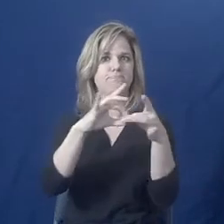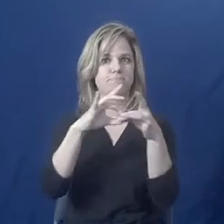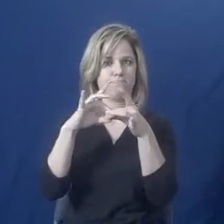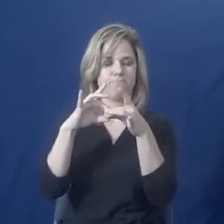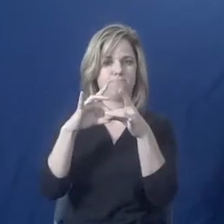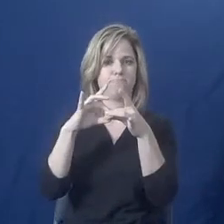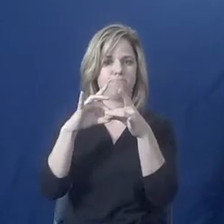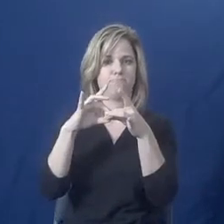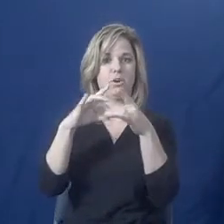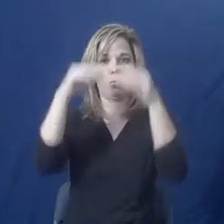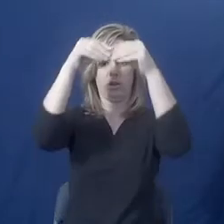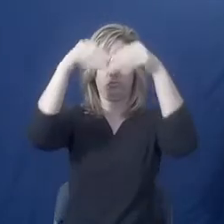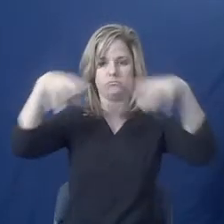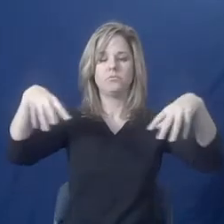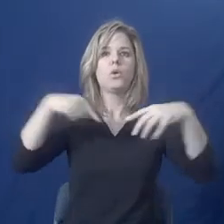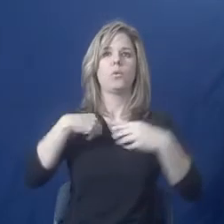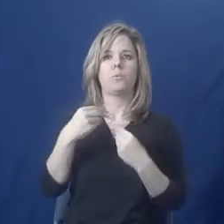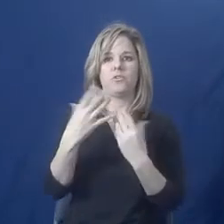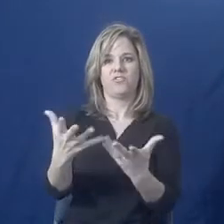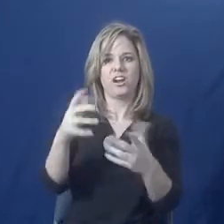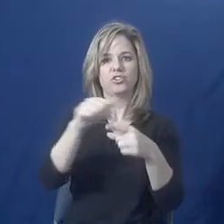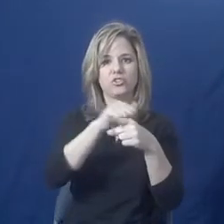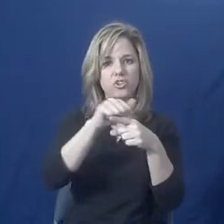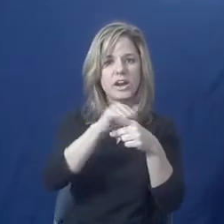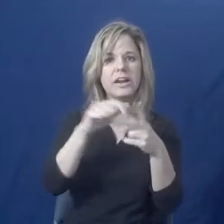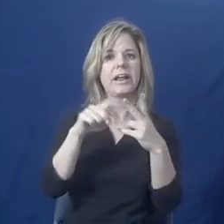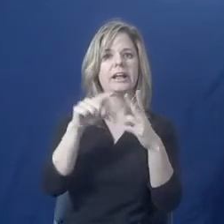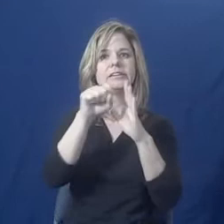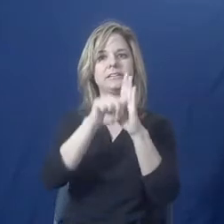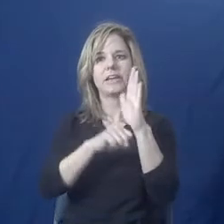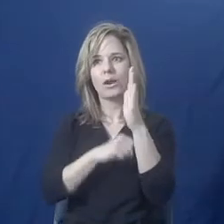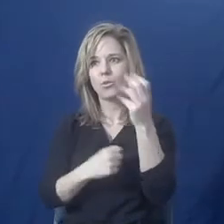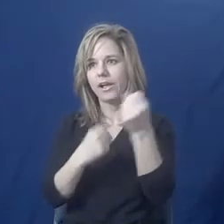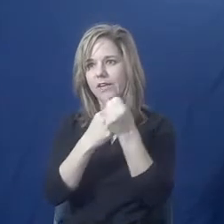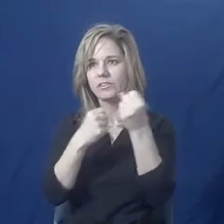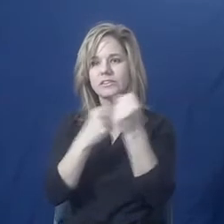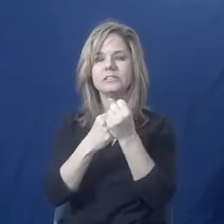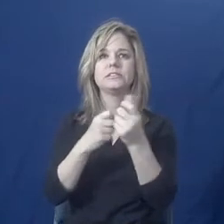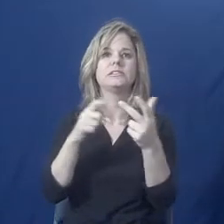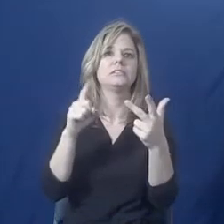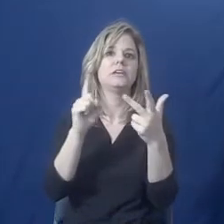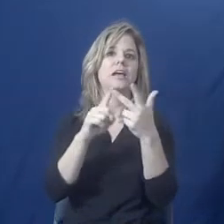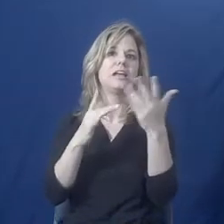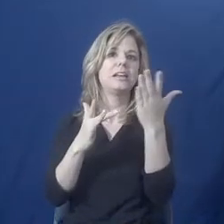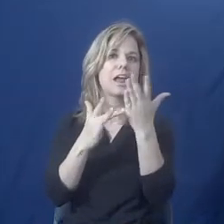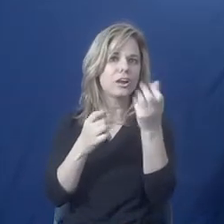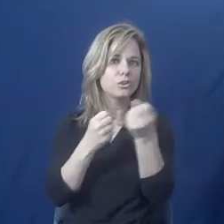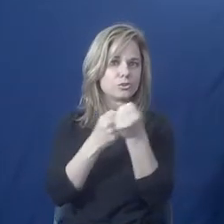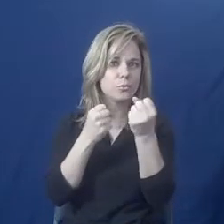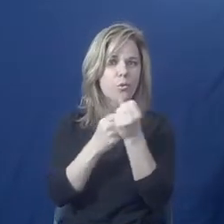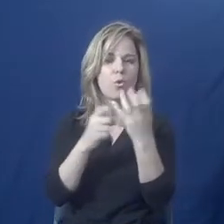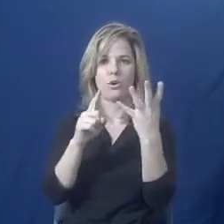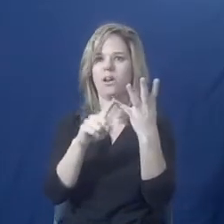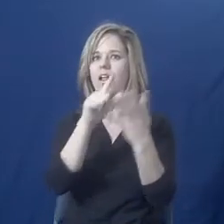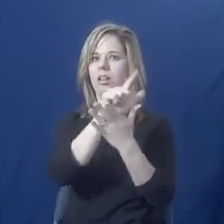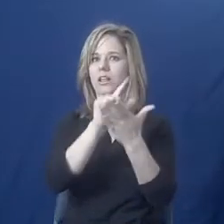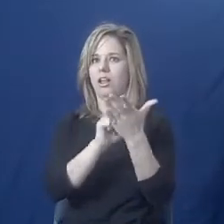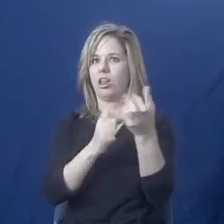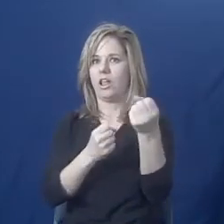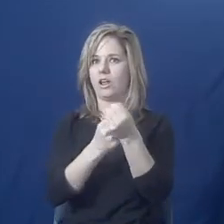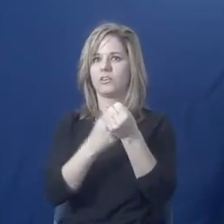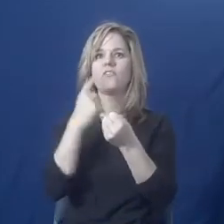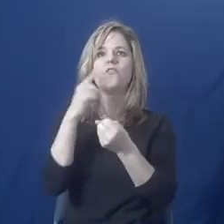We provide training, state-wide advocacy, technical assistance, and legal